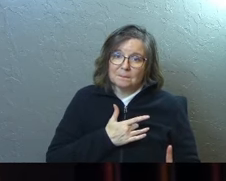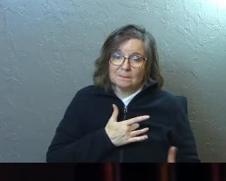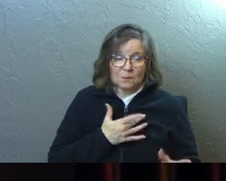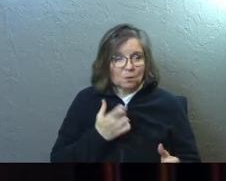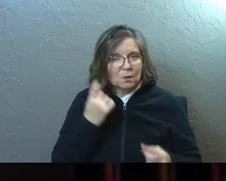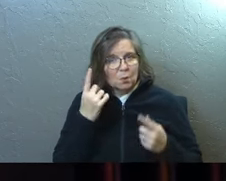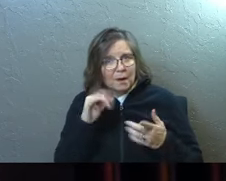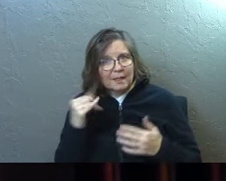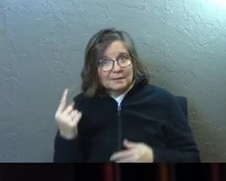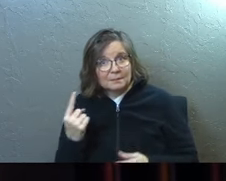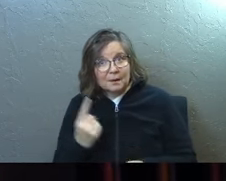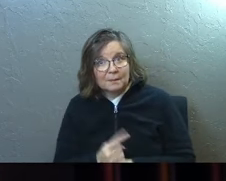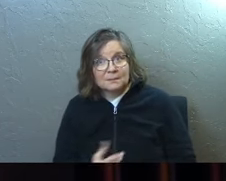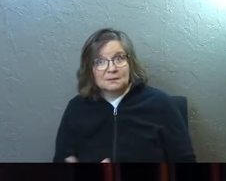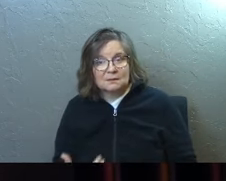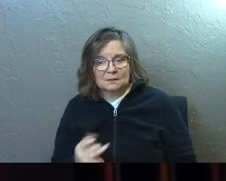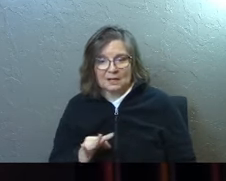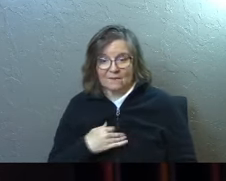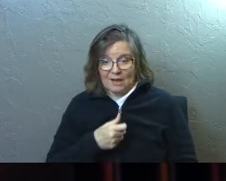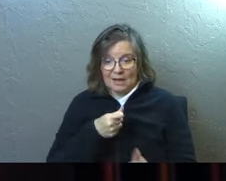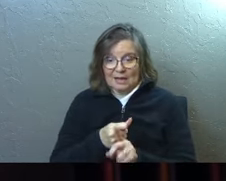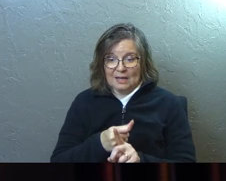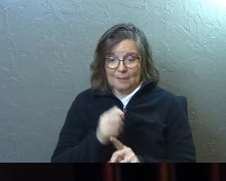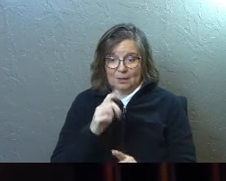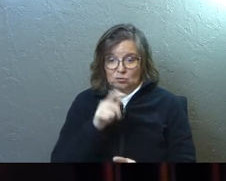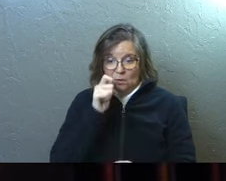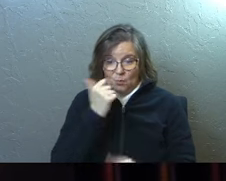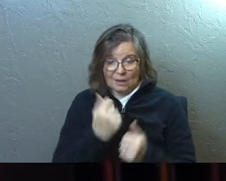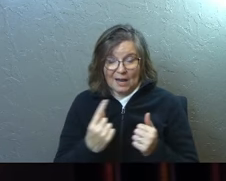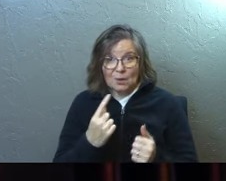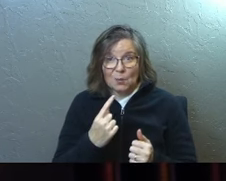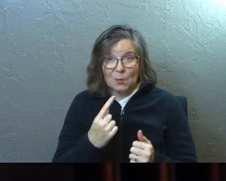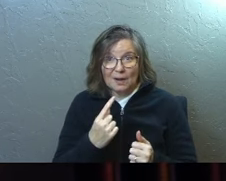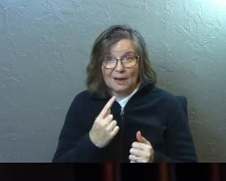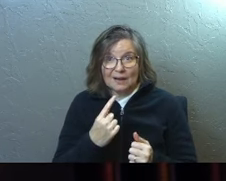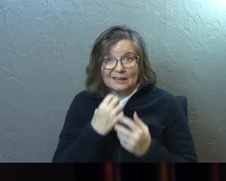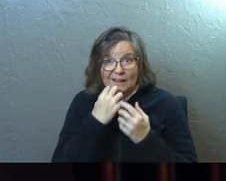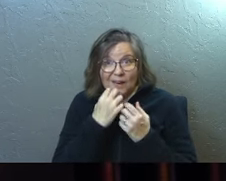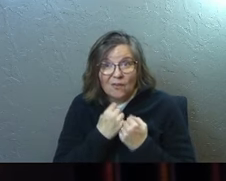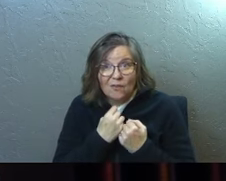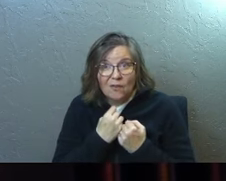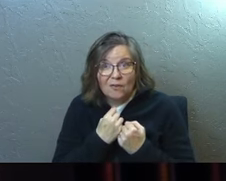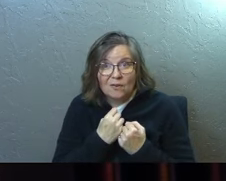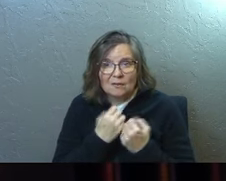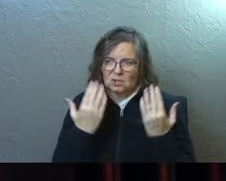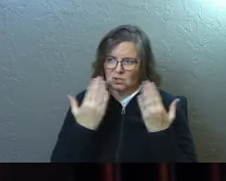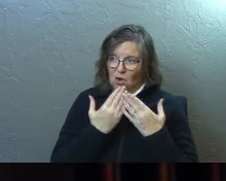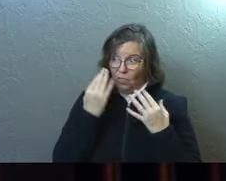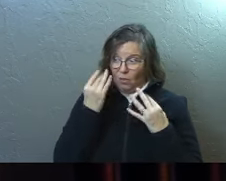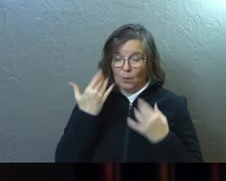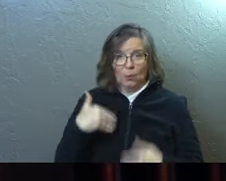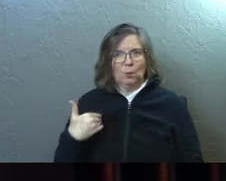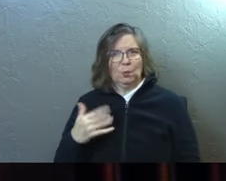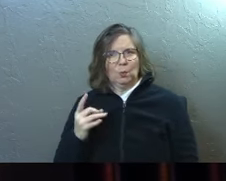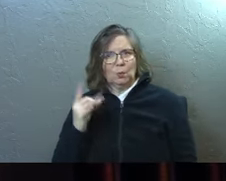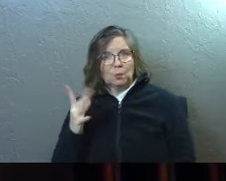Don't we wonder that sometimes? If I got hit by a truck tomorrow, would anybody care? Dark thoughts, aren't they?